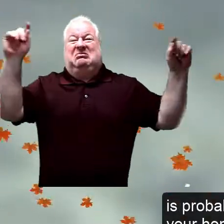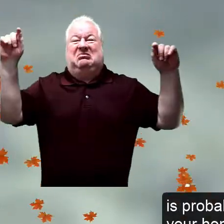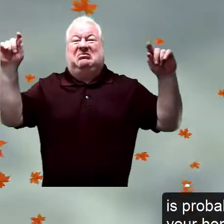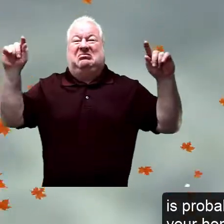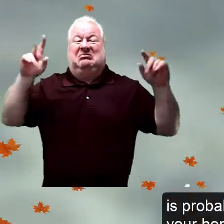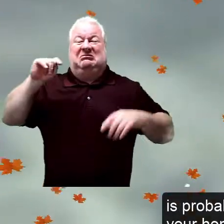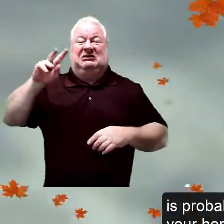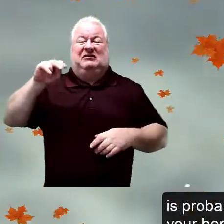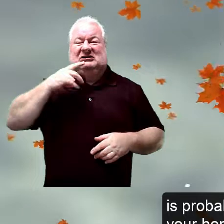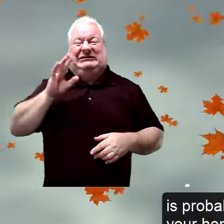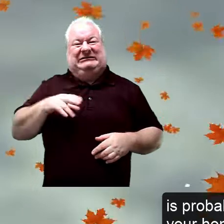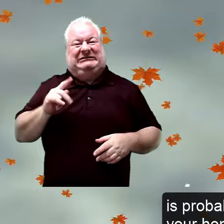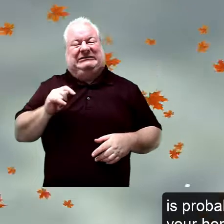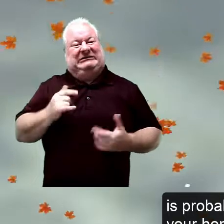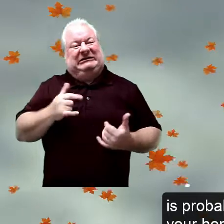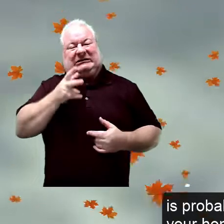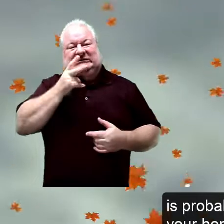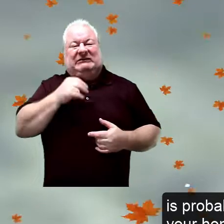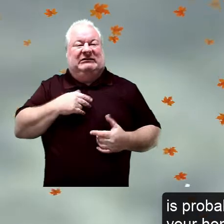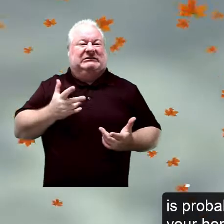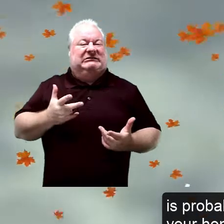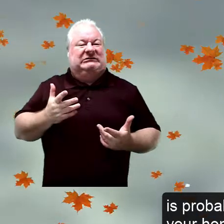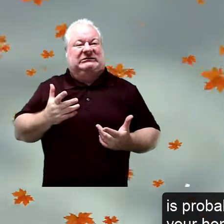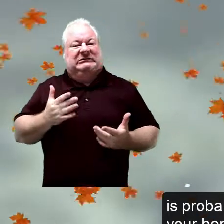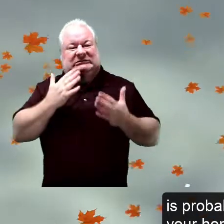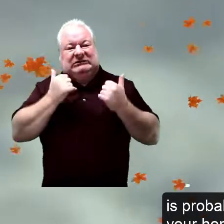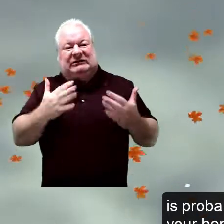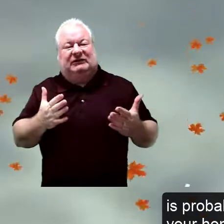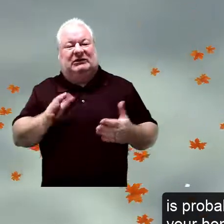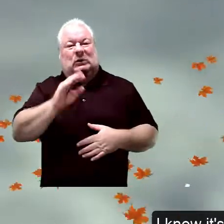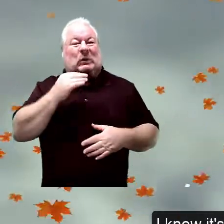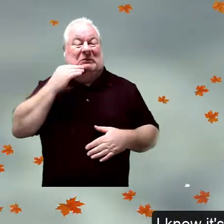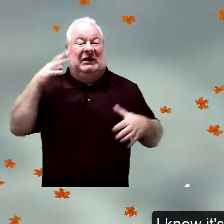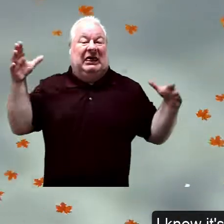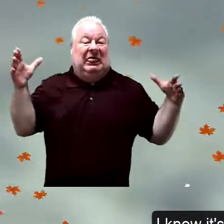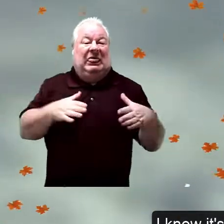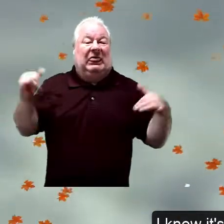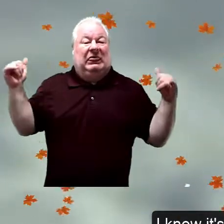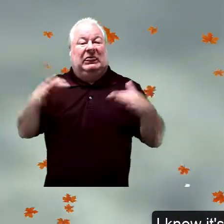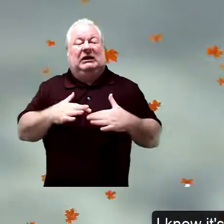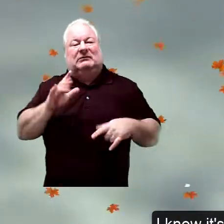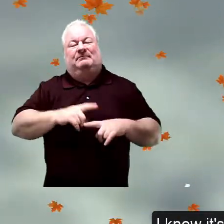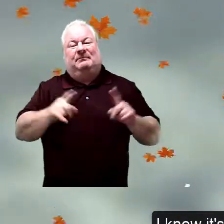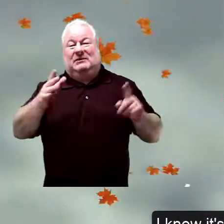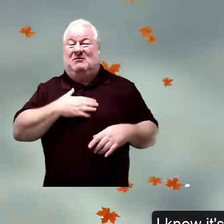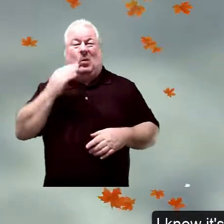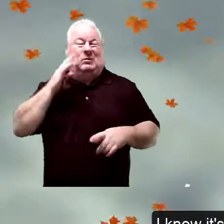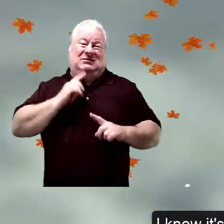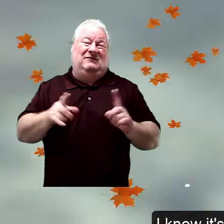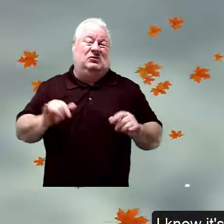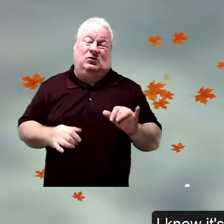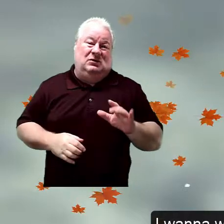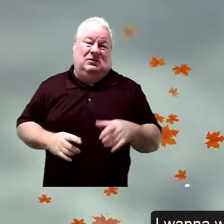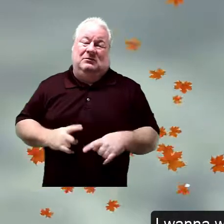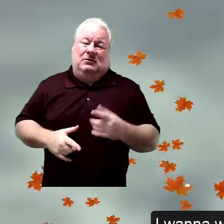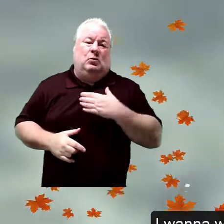is probably going to look a little different at your home. I know it's going to look different at my